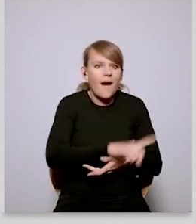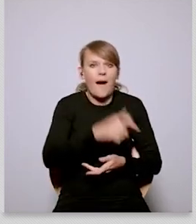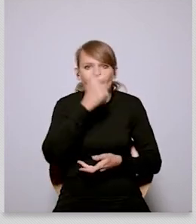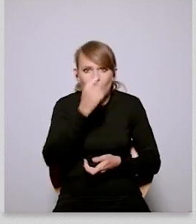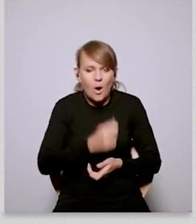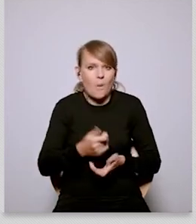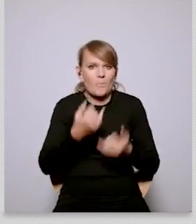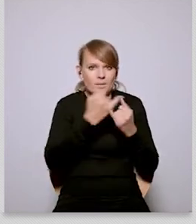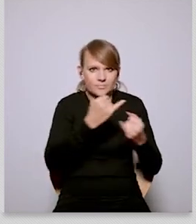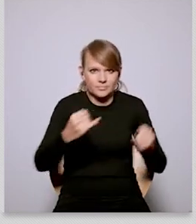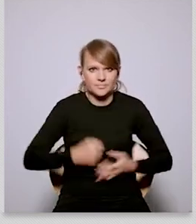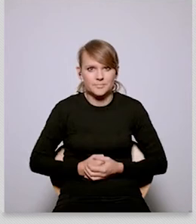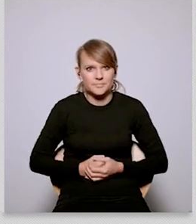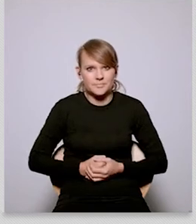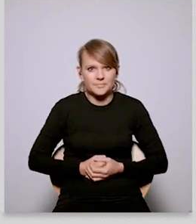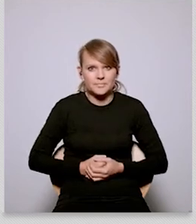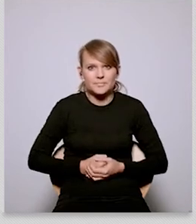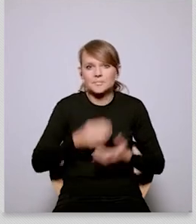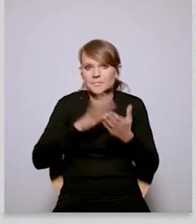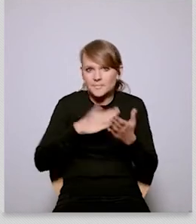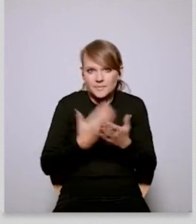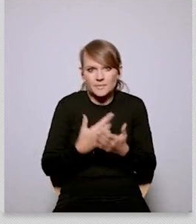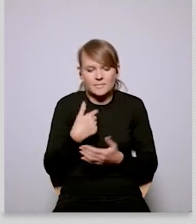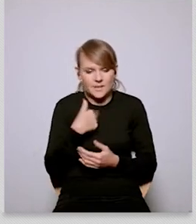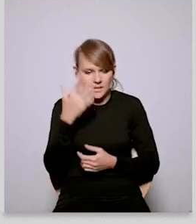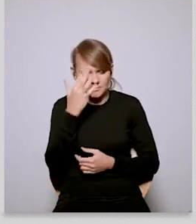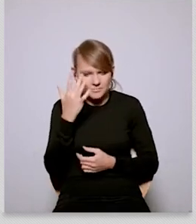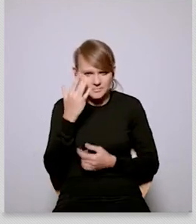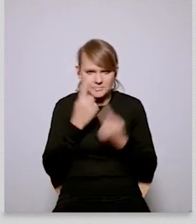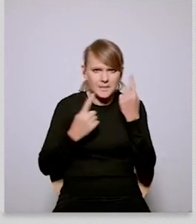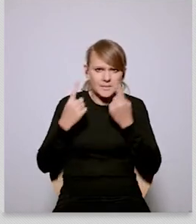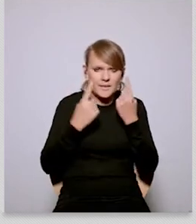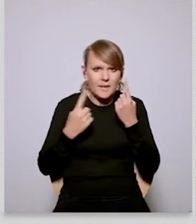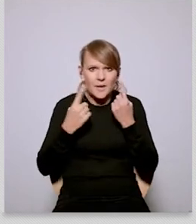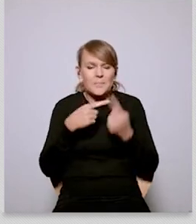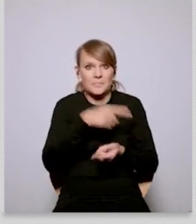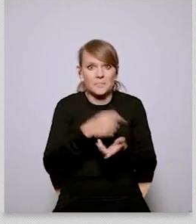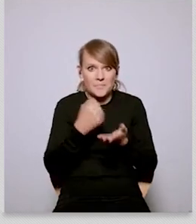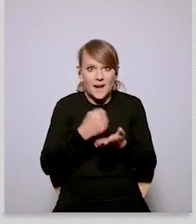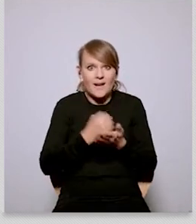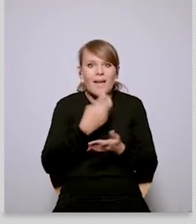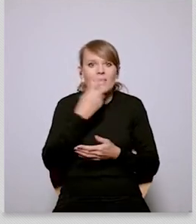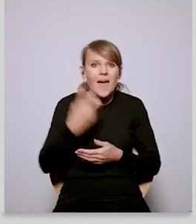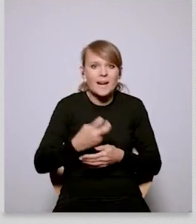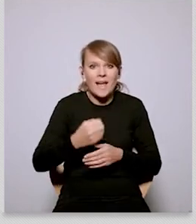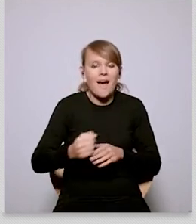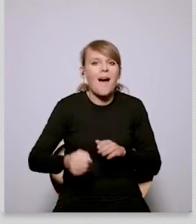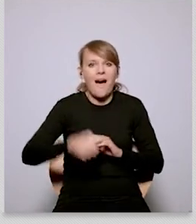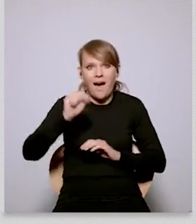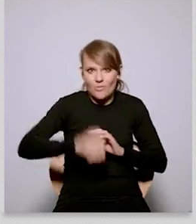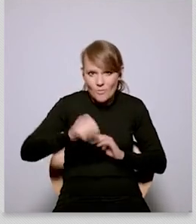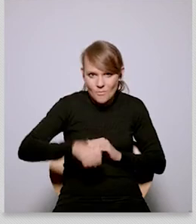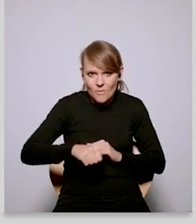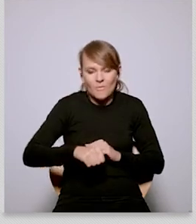our dependence on our country of other countries will increase more and more because we will have to import